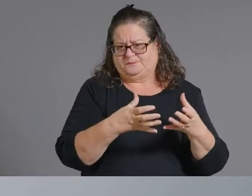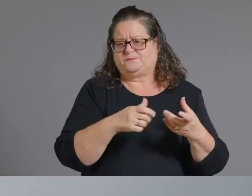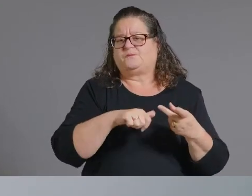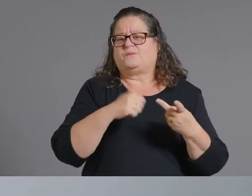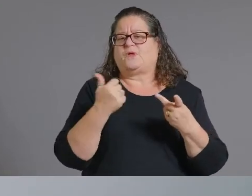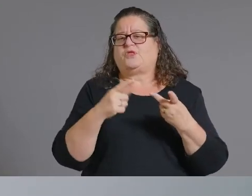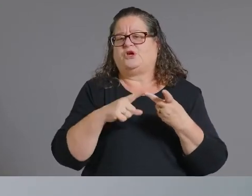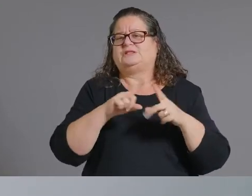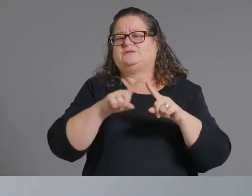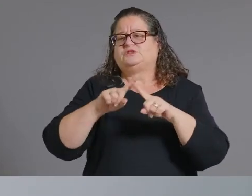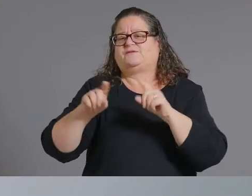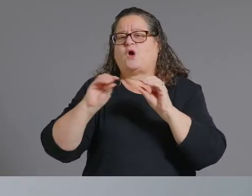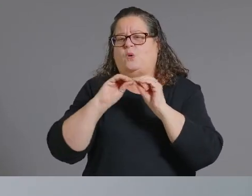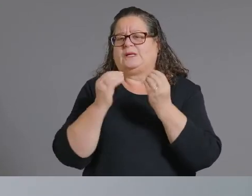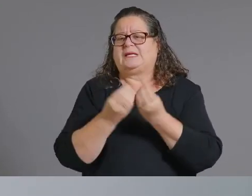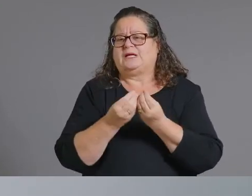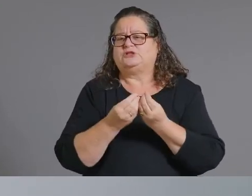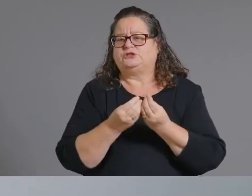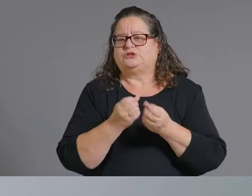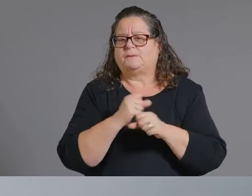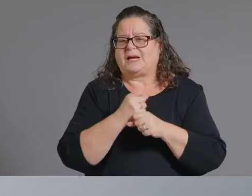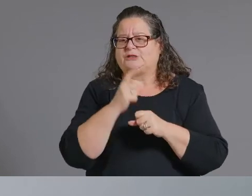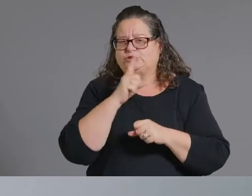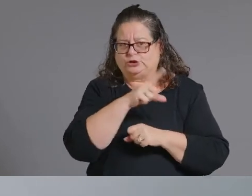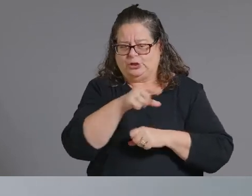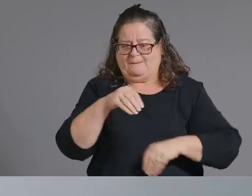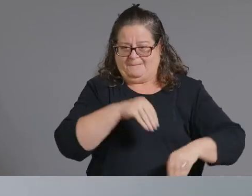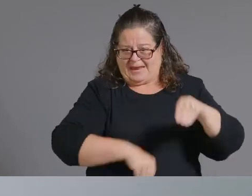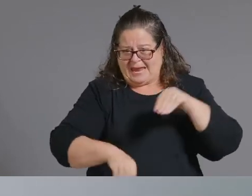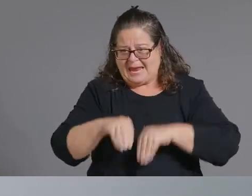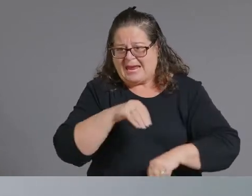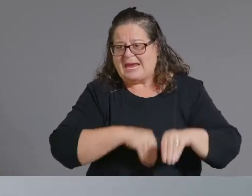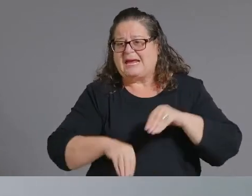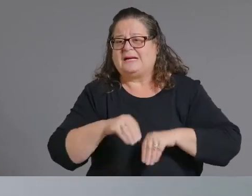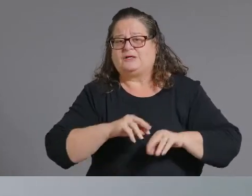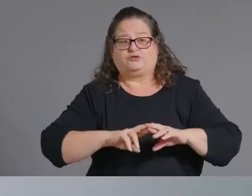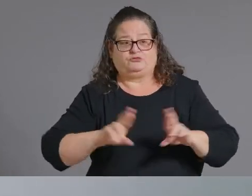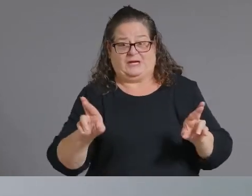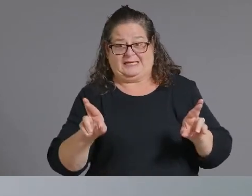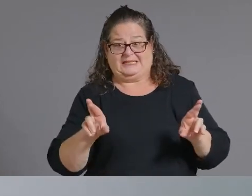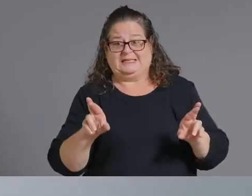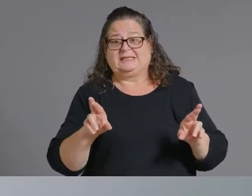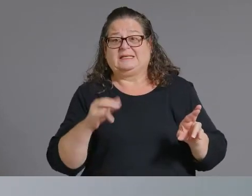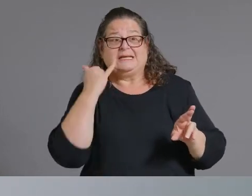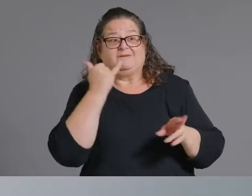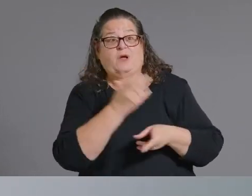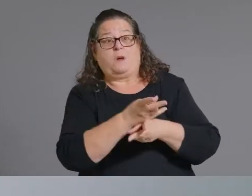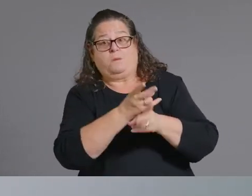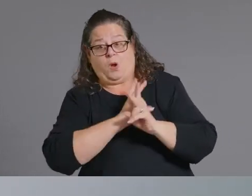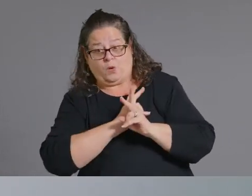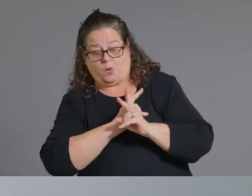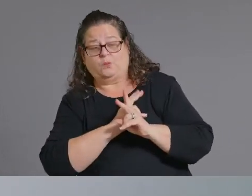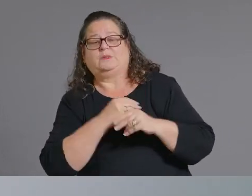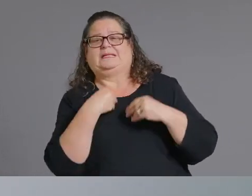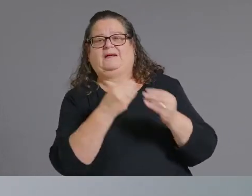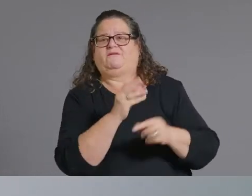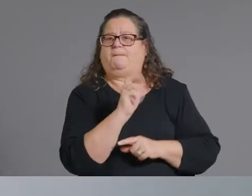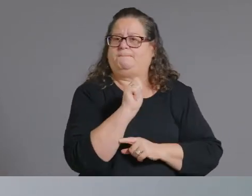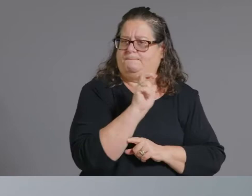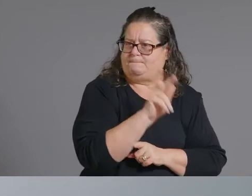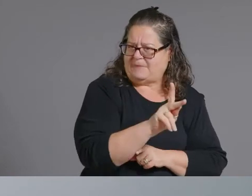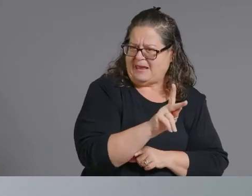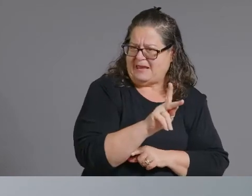infrastructure to to put it away to return it if it was borrowed those kinds of things um and then uh